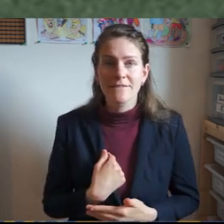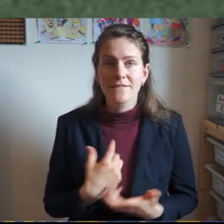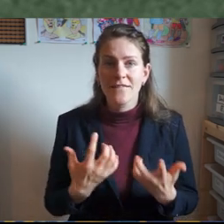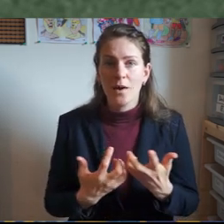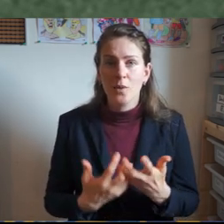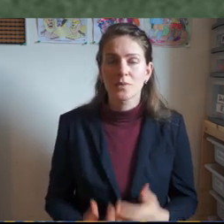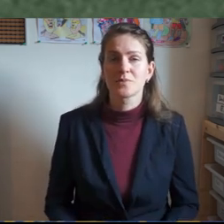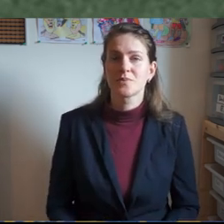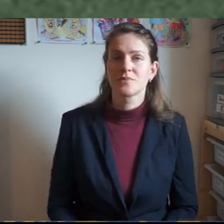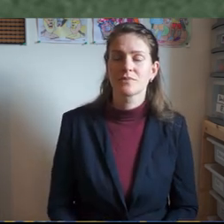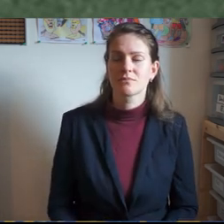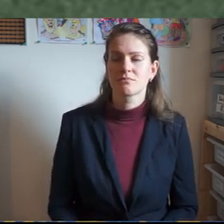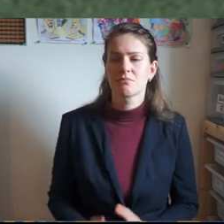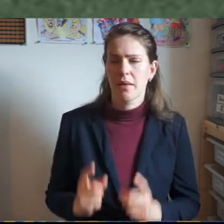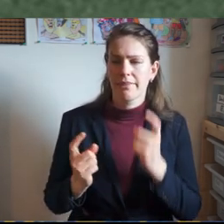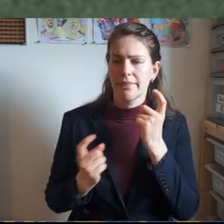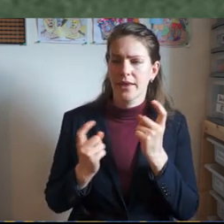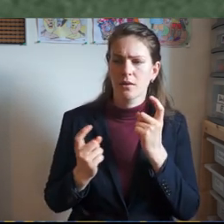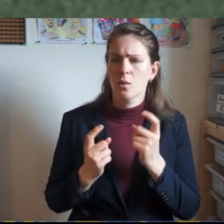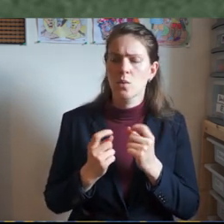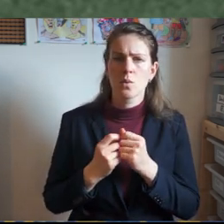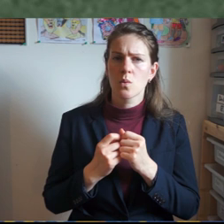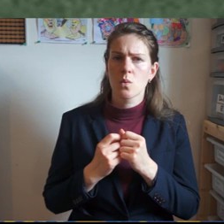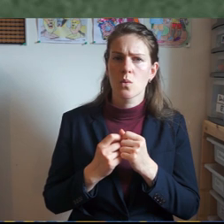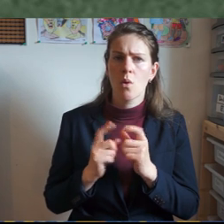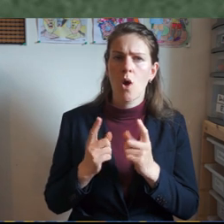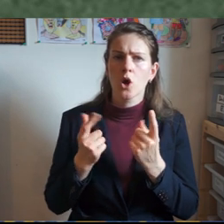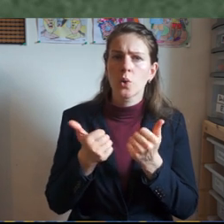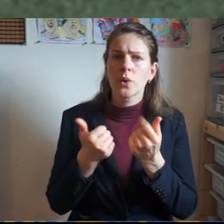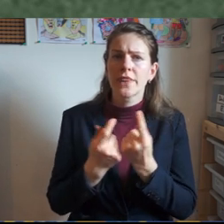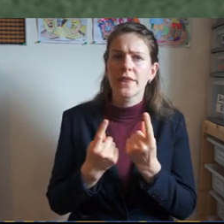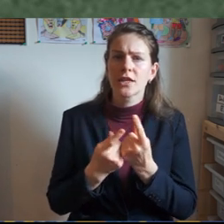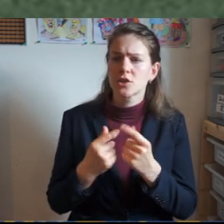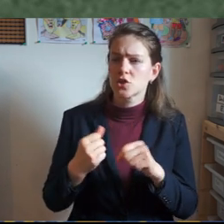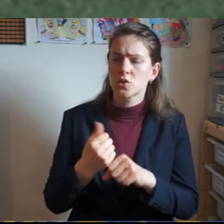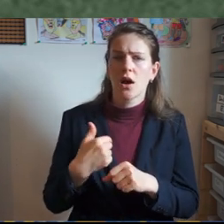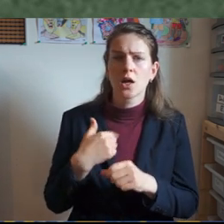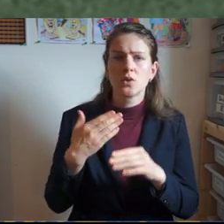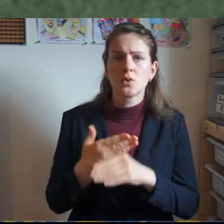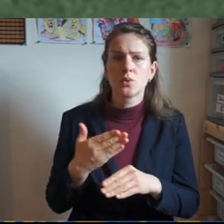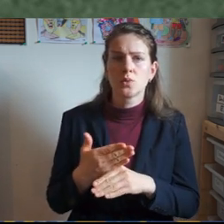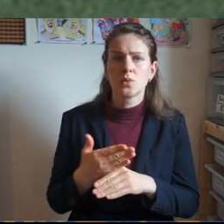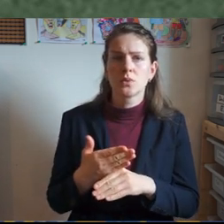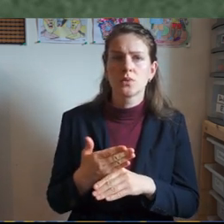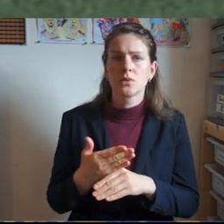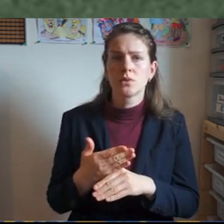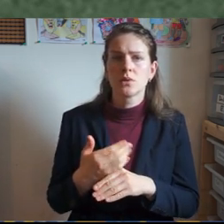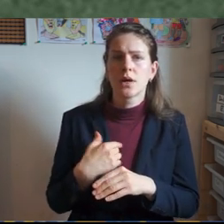no, what good thing shall I do that I may have eternal life?